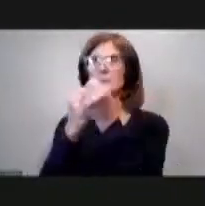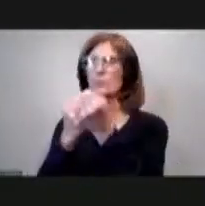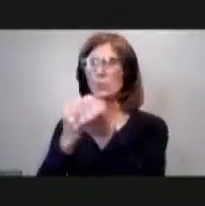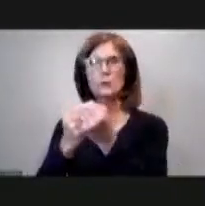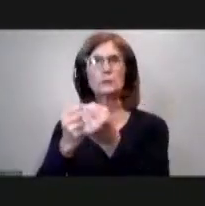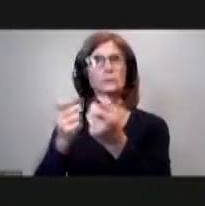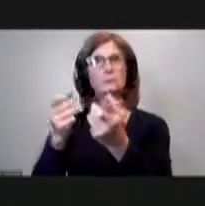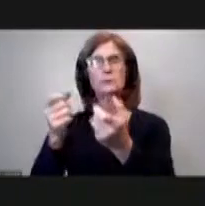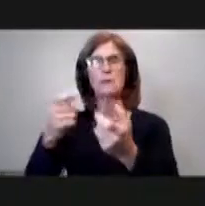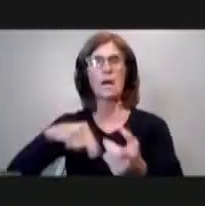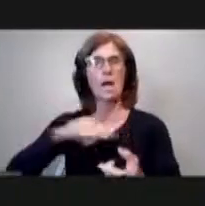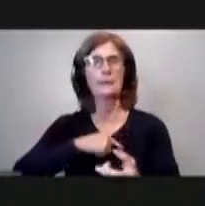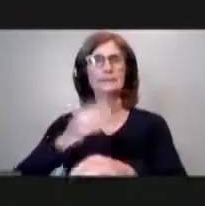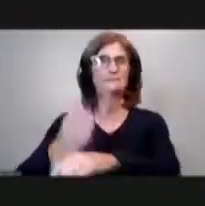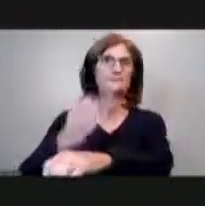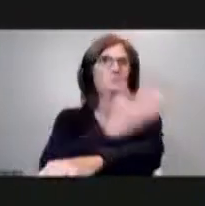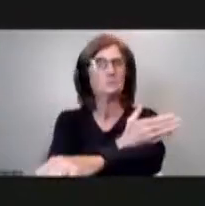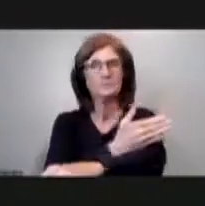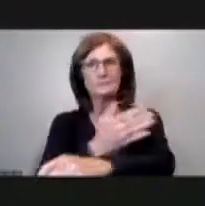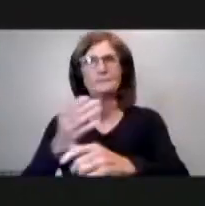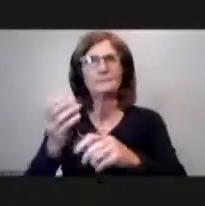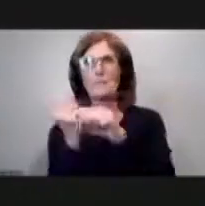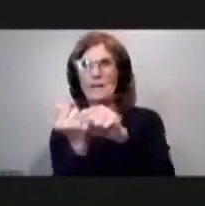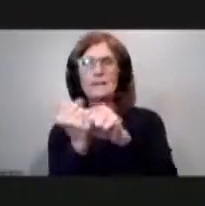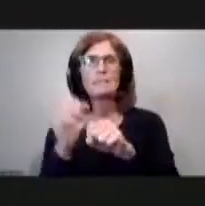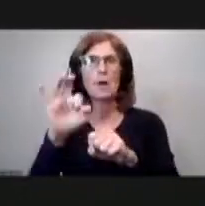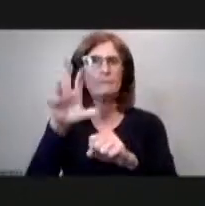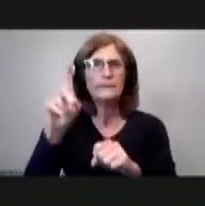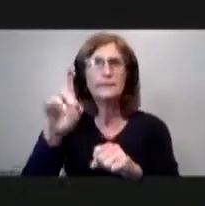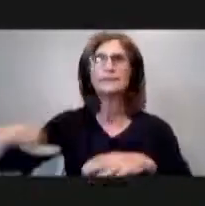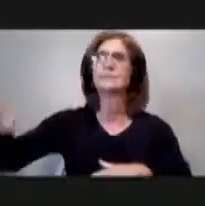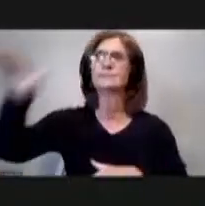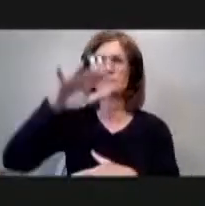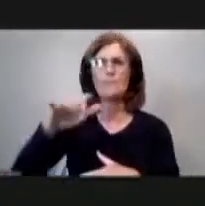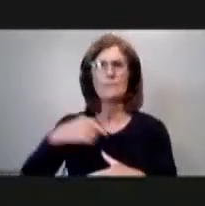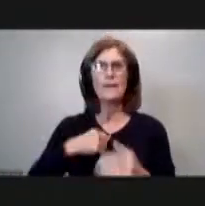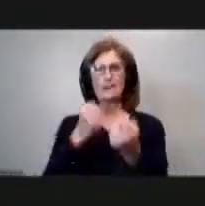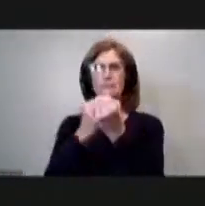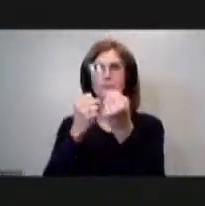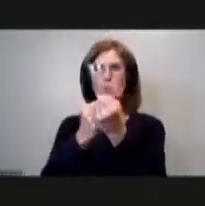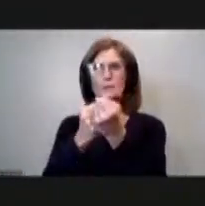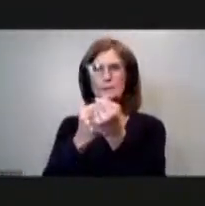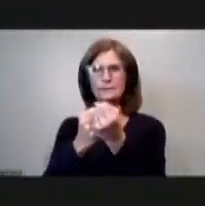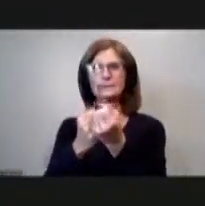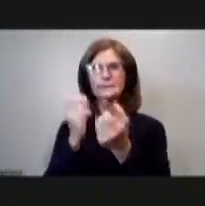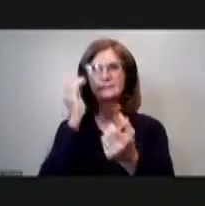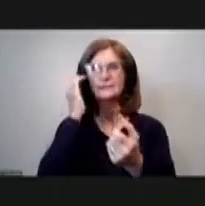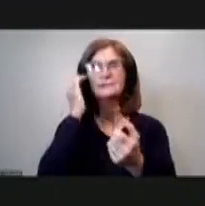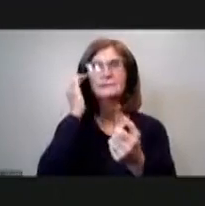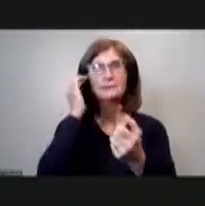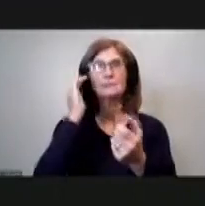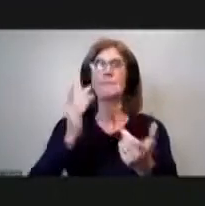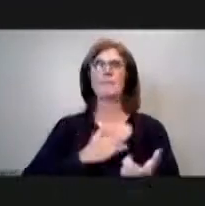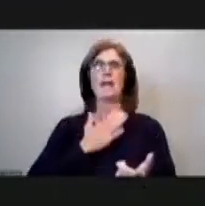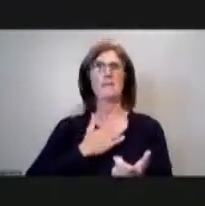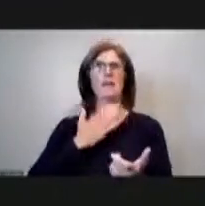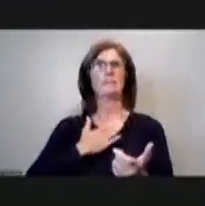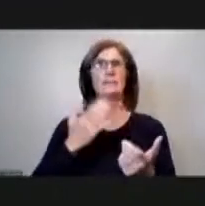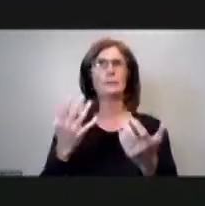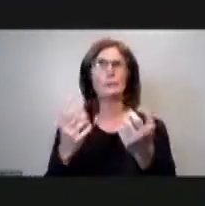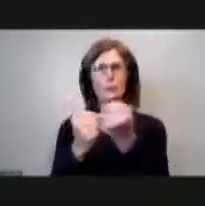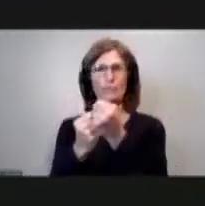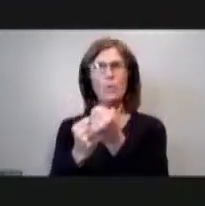fields as well as the baseball diamonds and things like that um and so i just uh i i'm happy to support